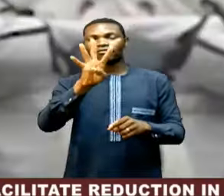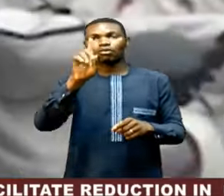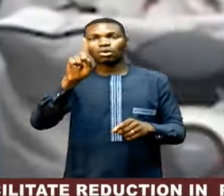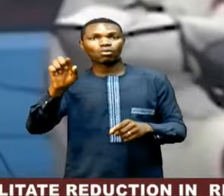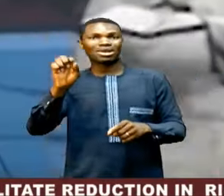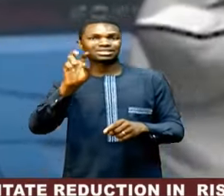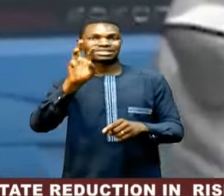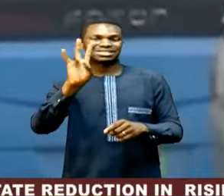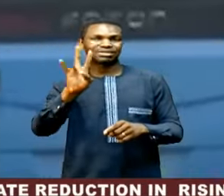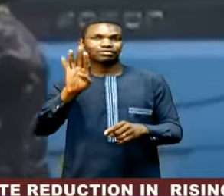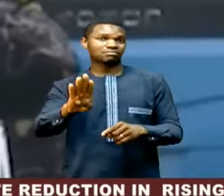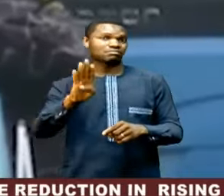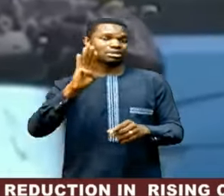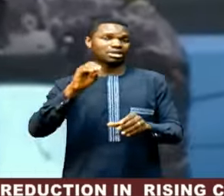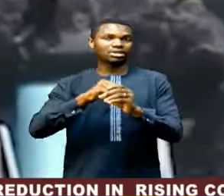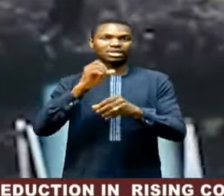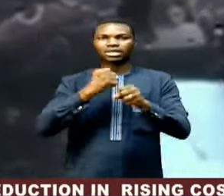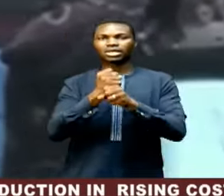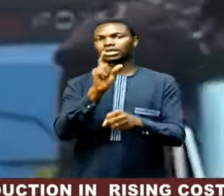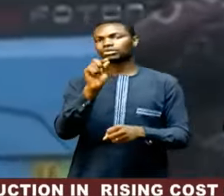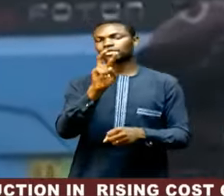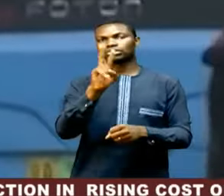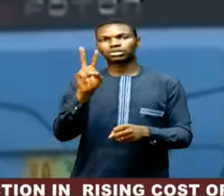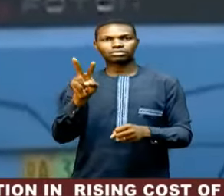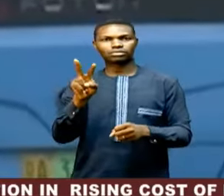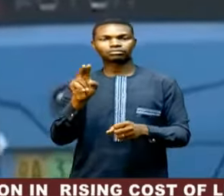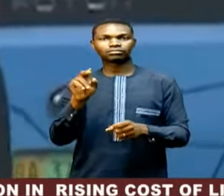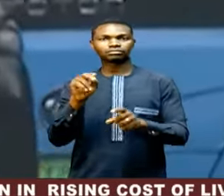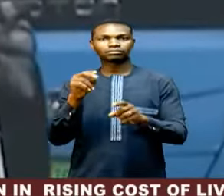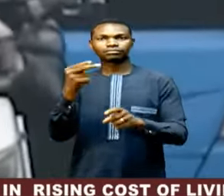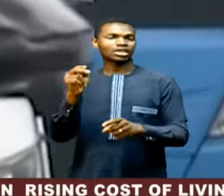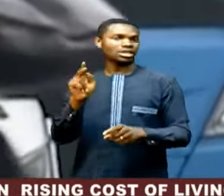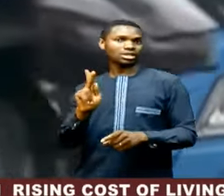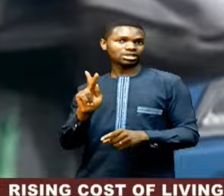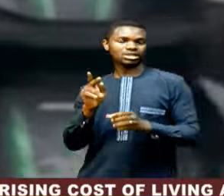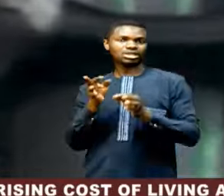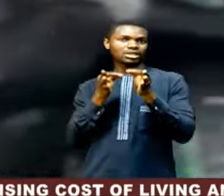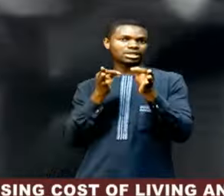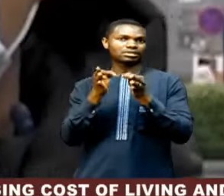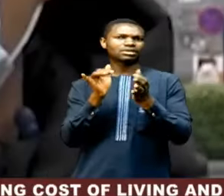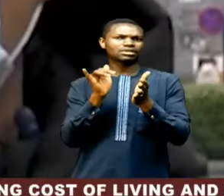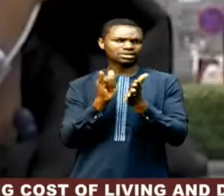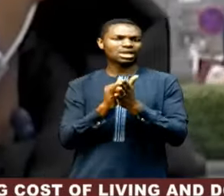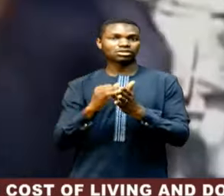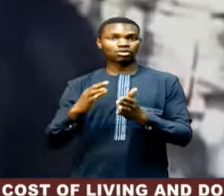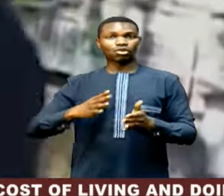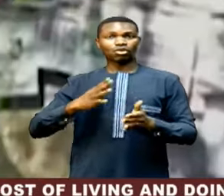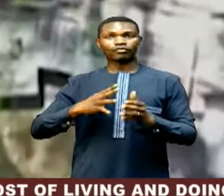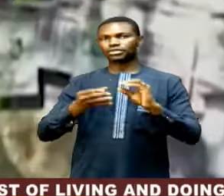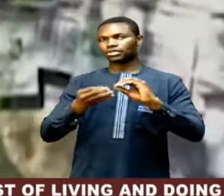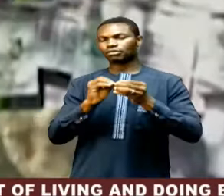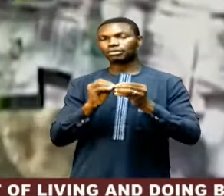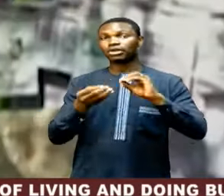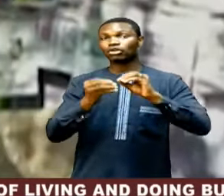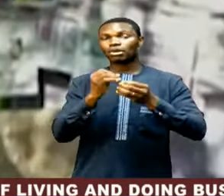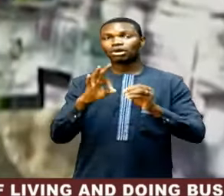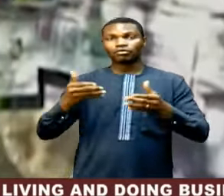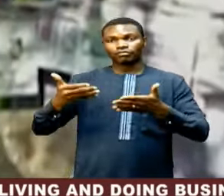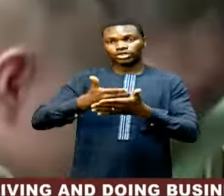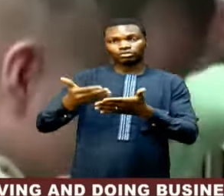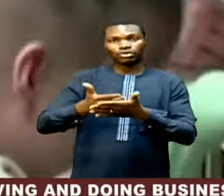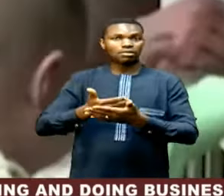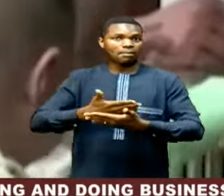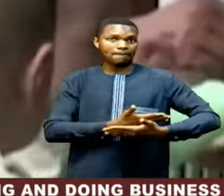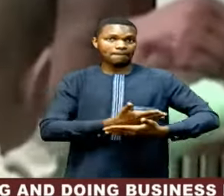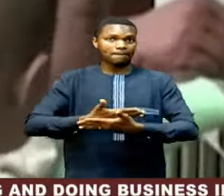billion in 2022. The Hong Kong-based Daily Said citing official figures. The number of new babies born last